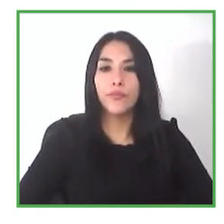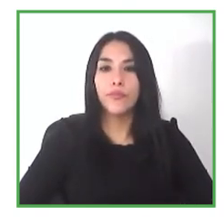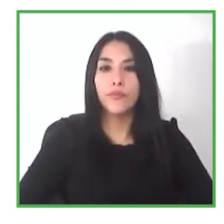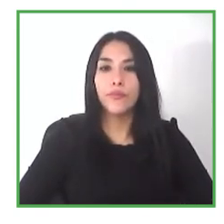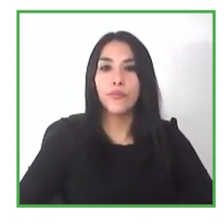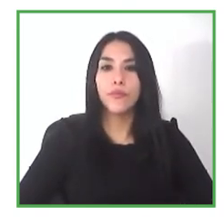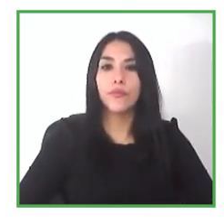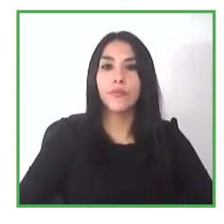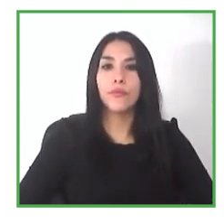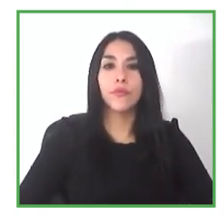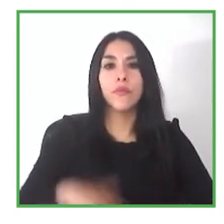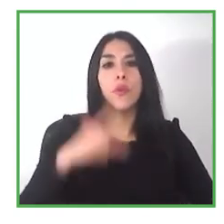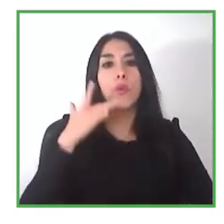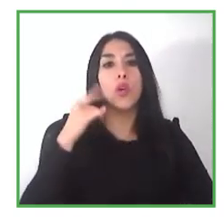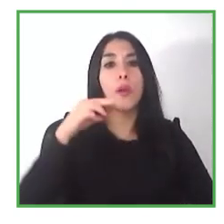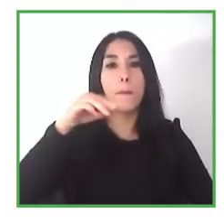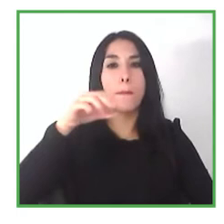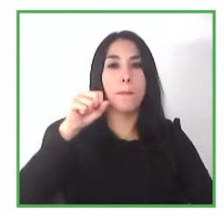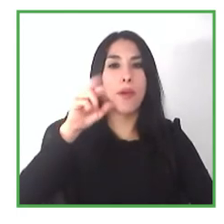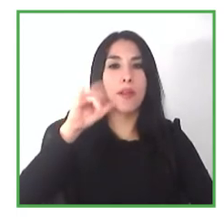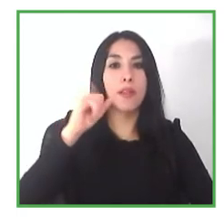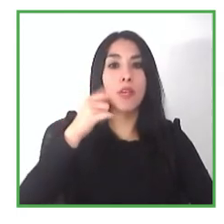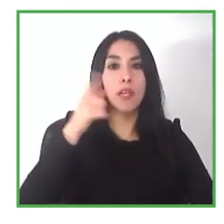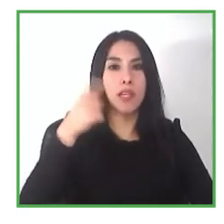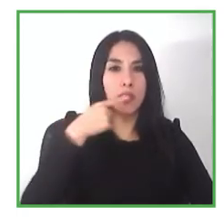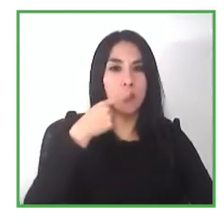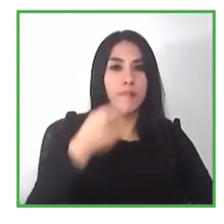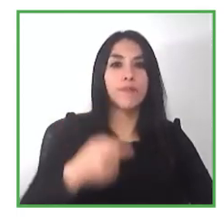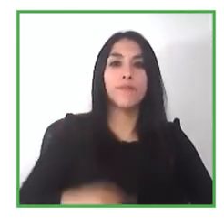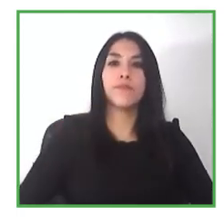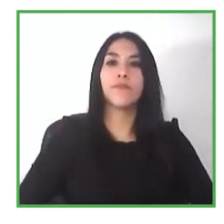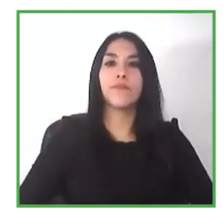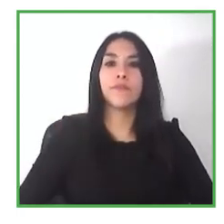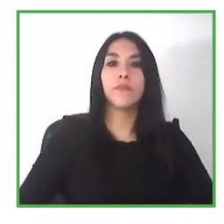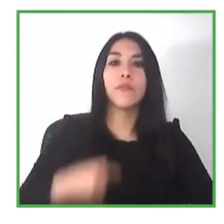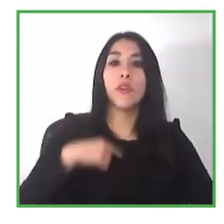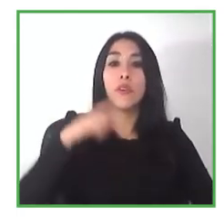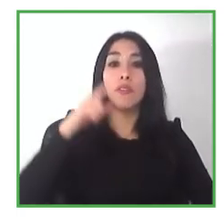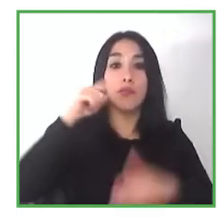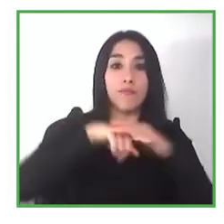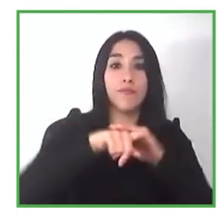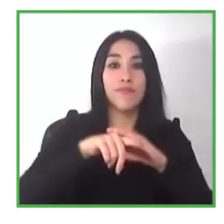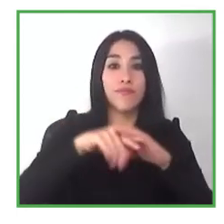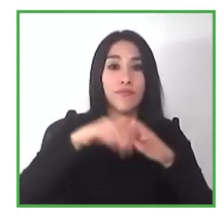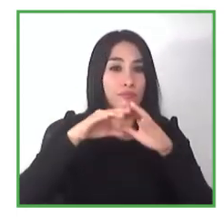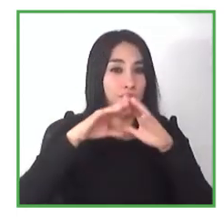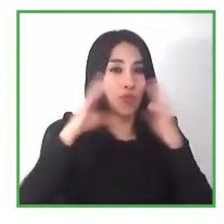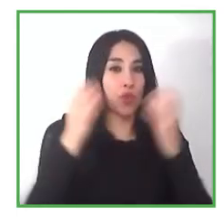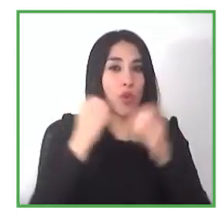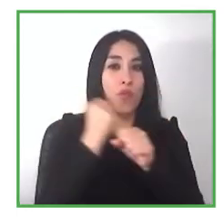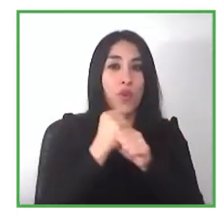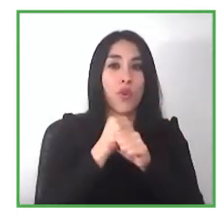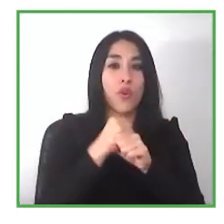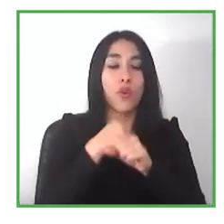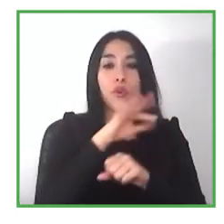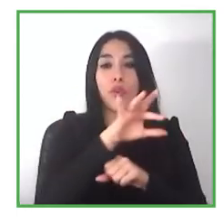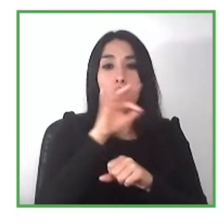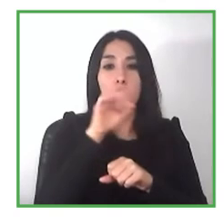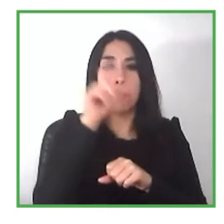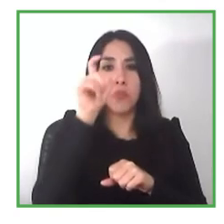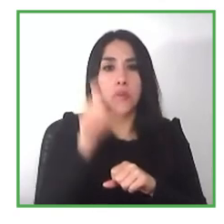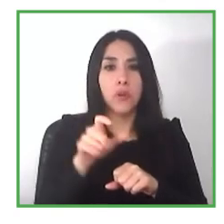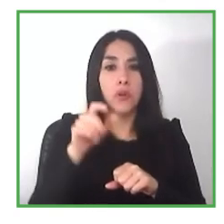work uh there's a natural fear that comes from that employer especially if that employer has never been associated with somebody